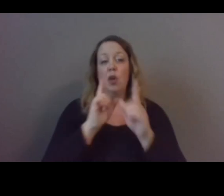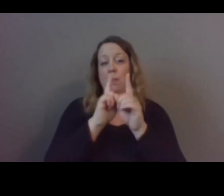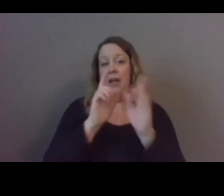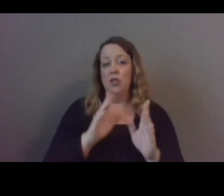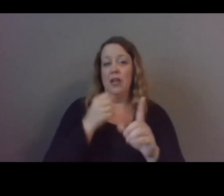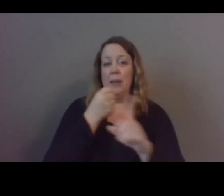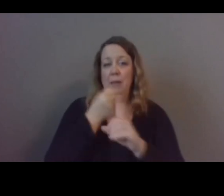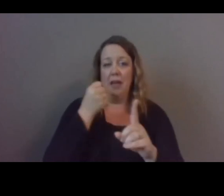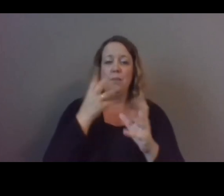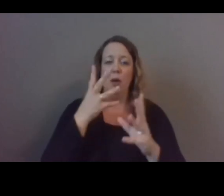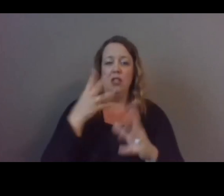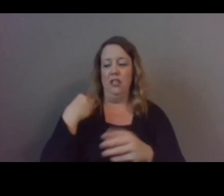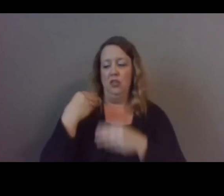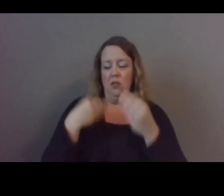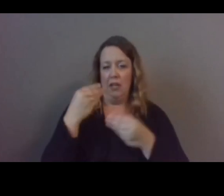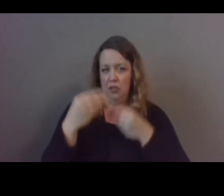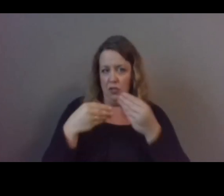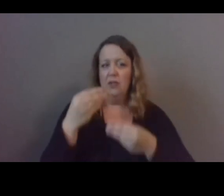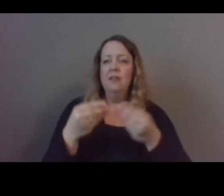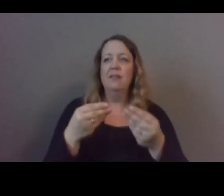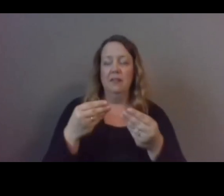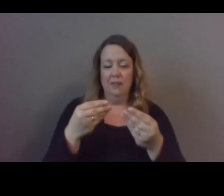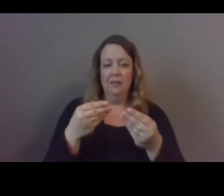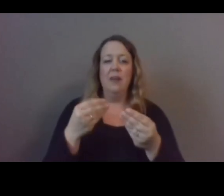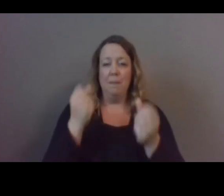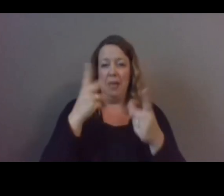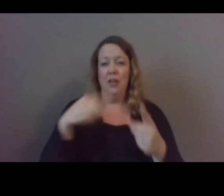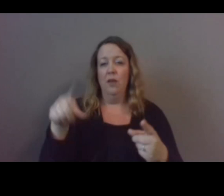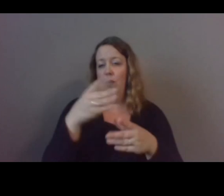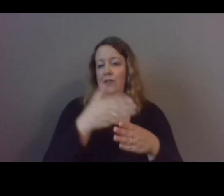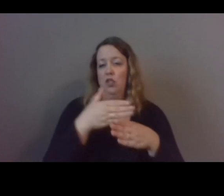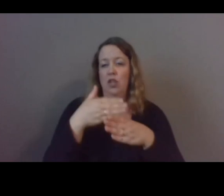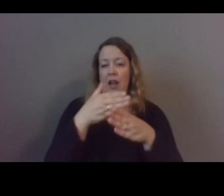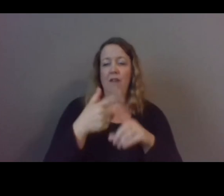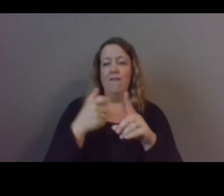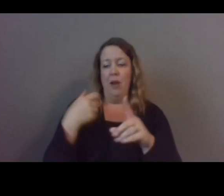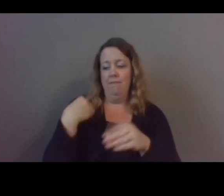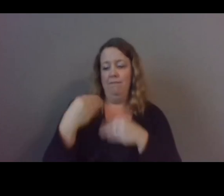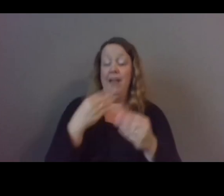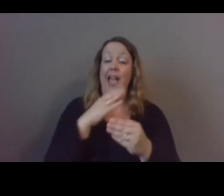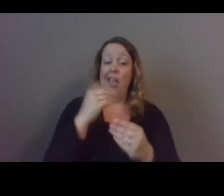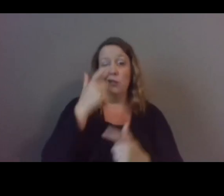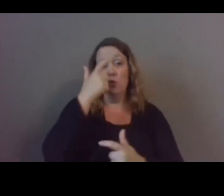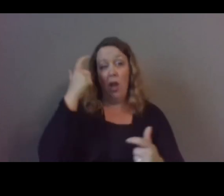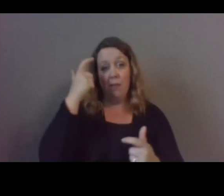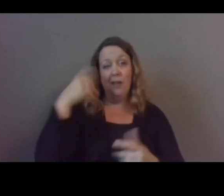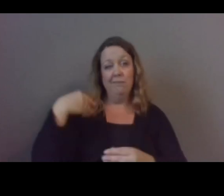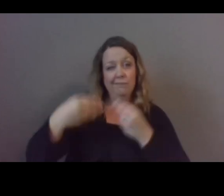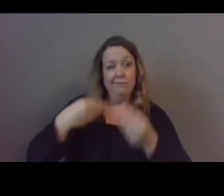multi-generation multi-generational as many uh share today and so is trauma as people address